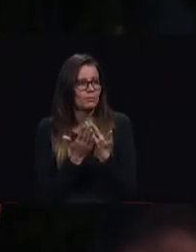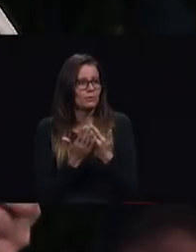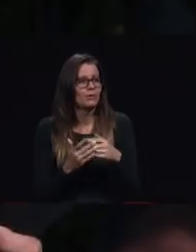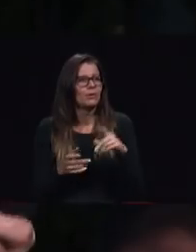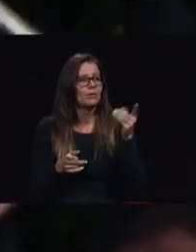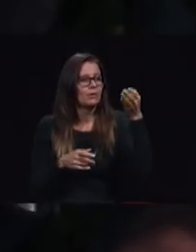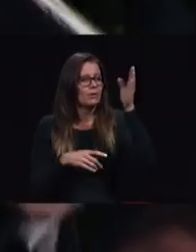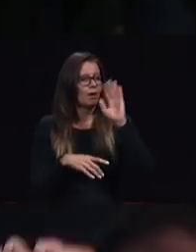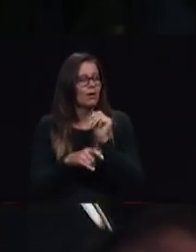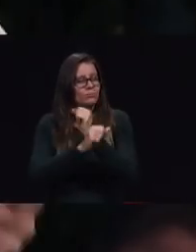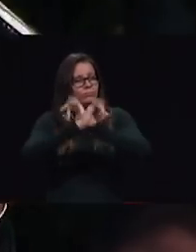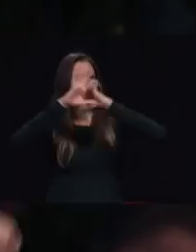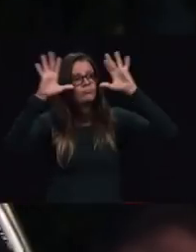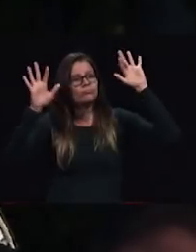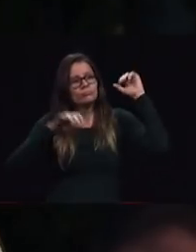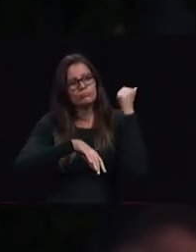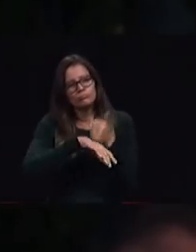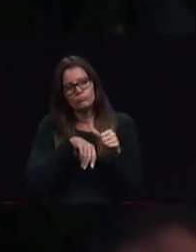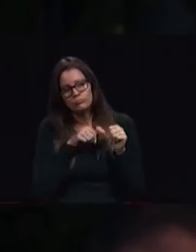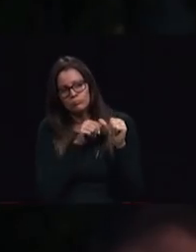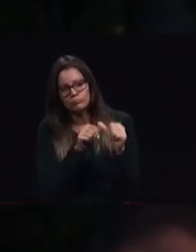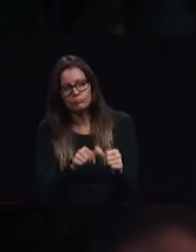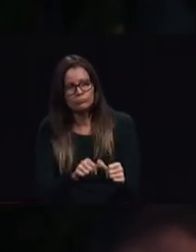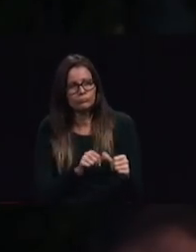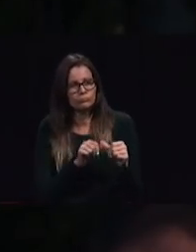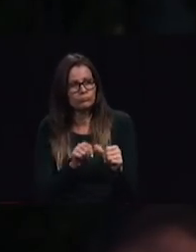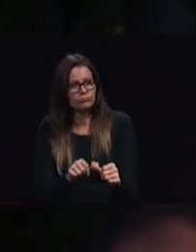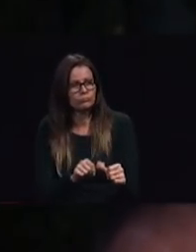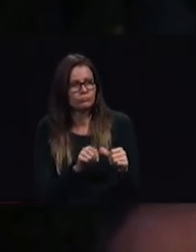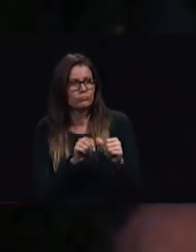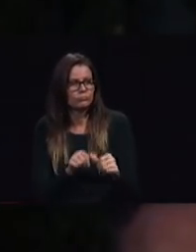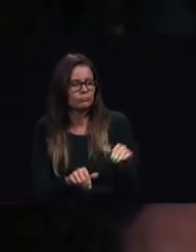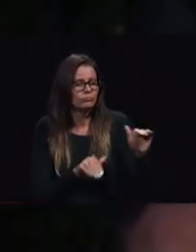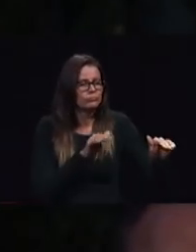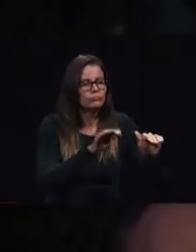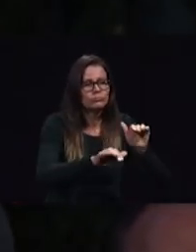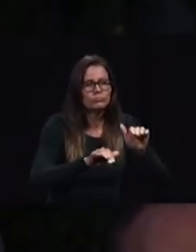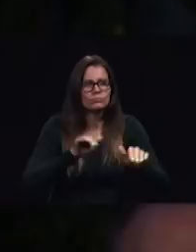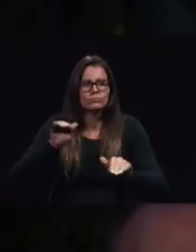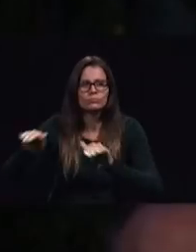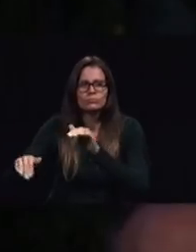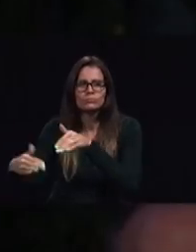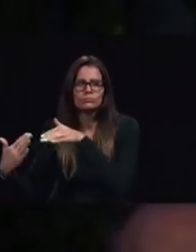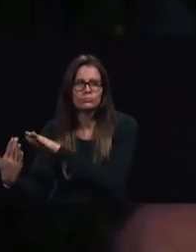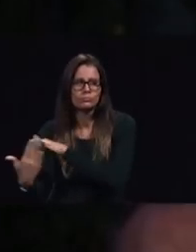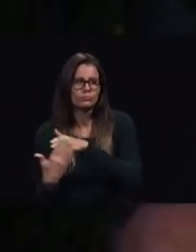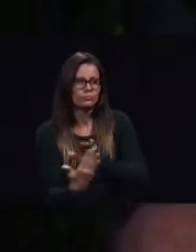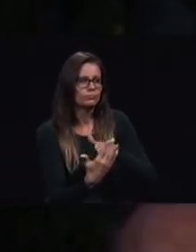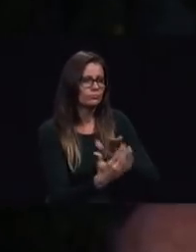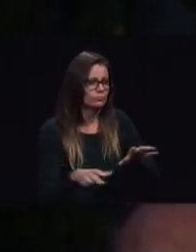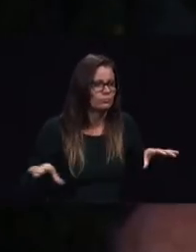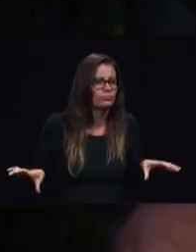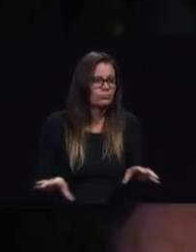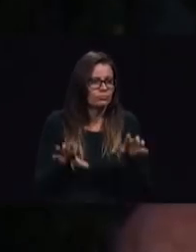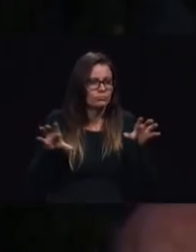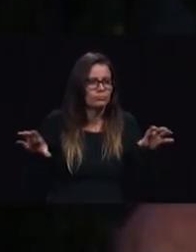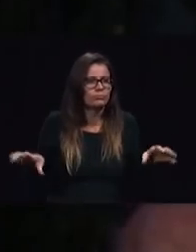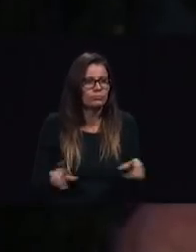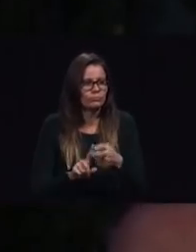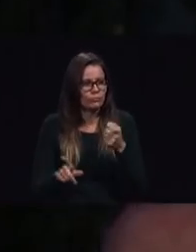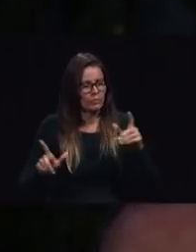on a constant revival and reformation approach and active involvement by church members let's